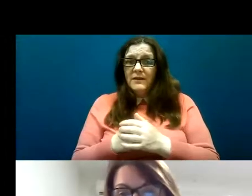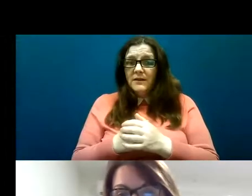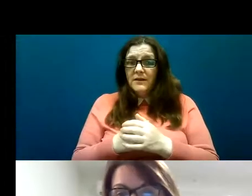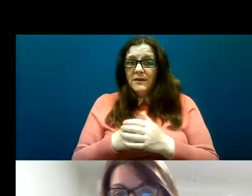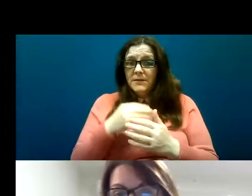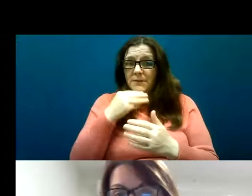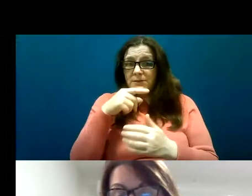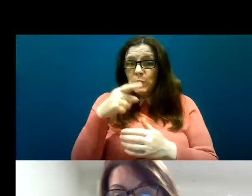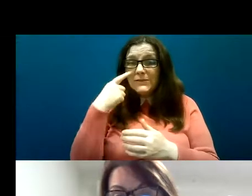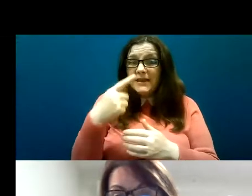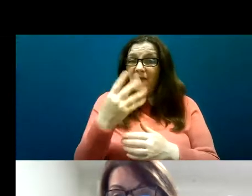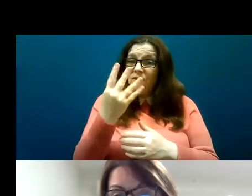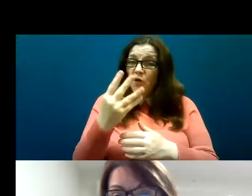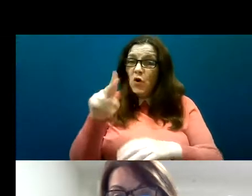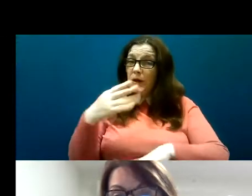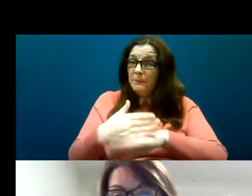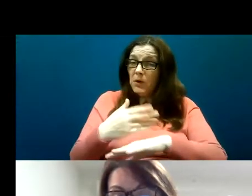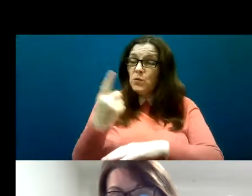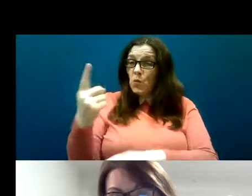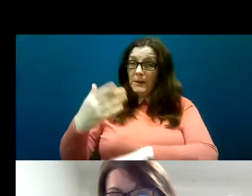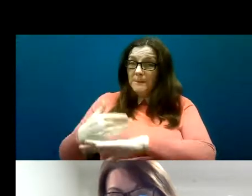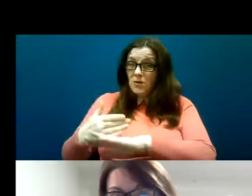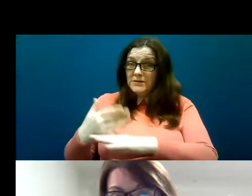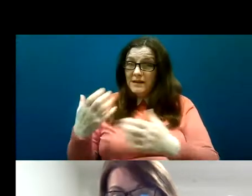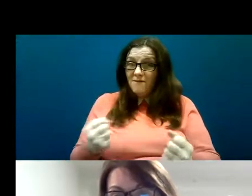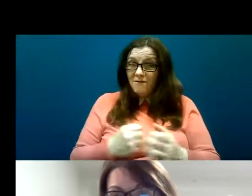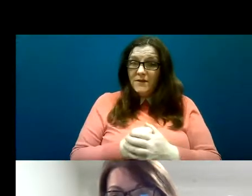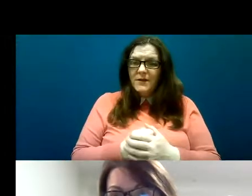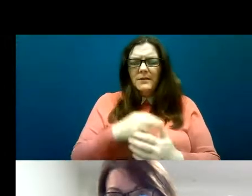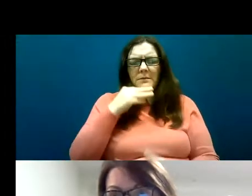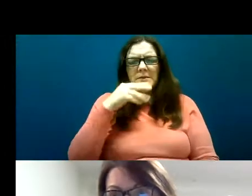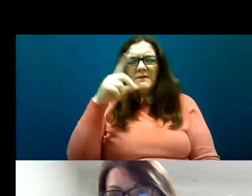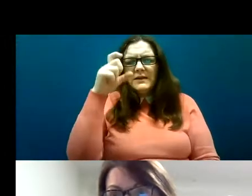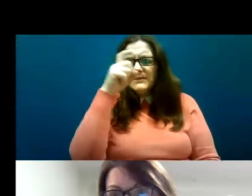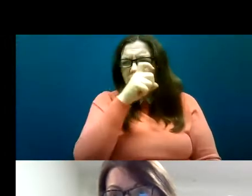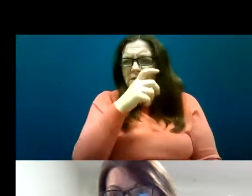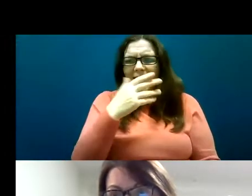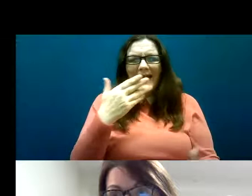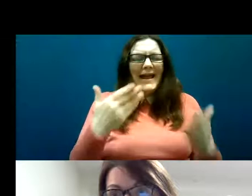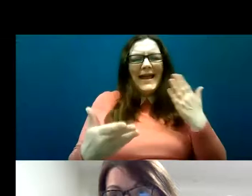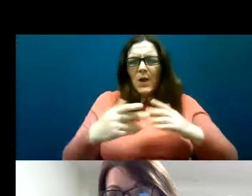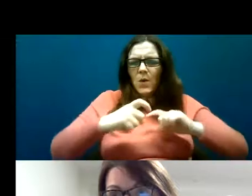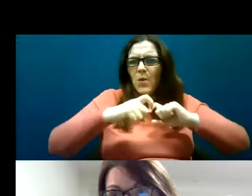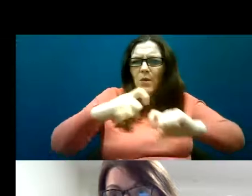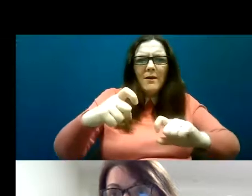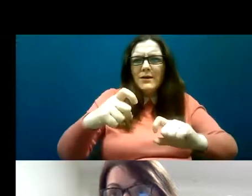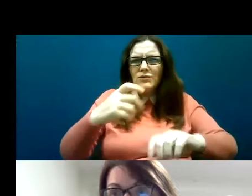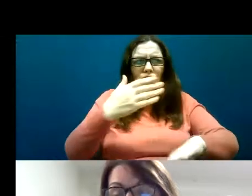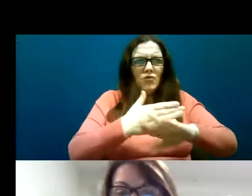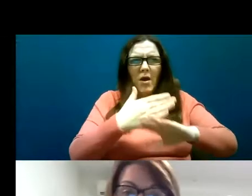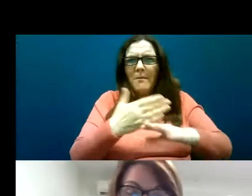Charity would attest to this, that it's very difficult for families to maintain employment and